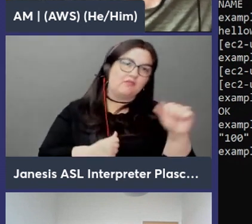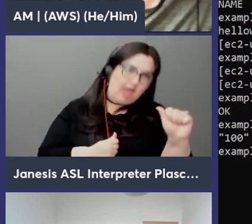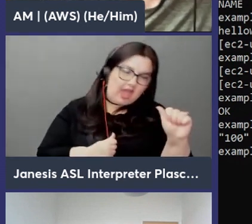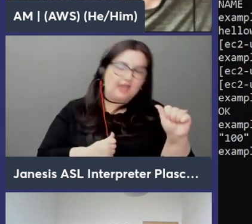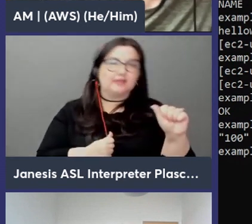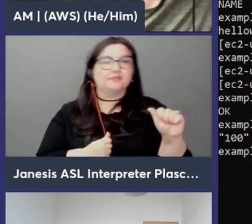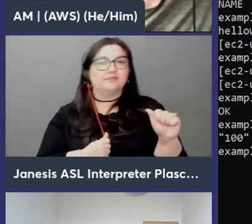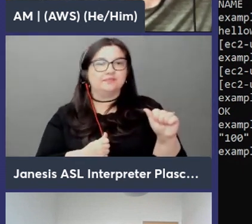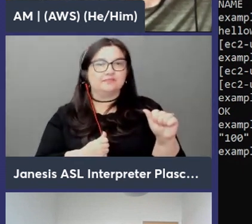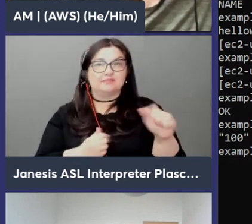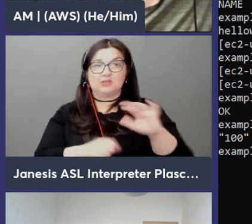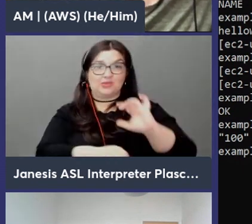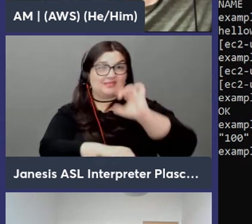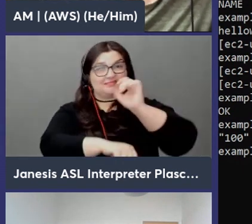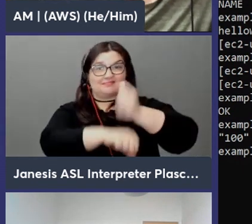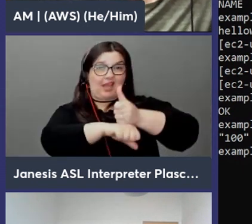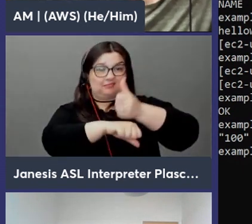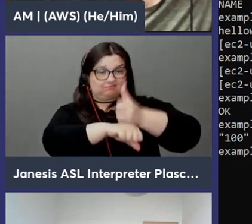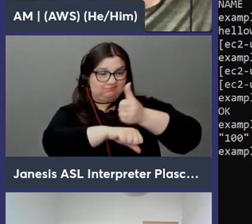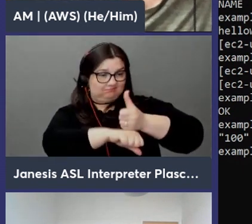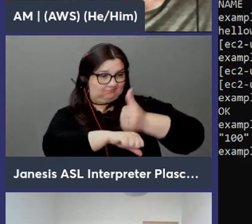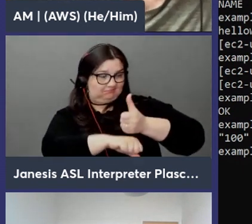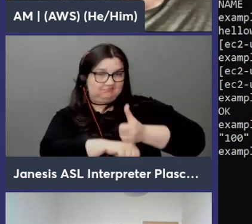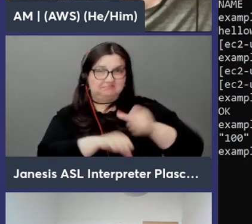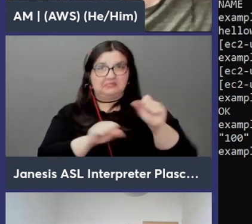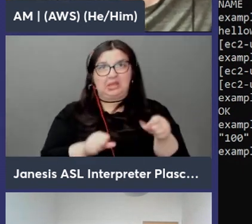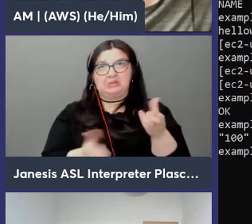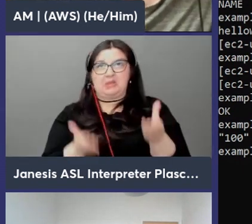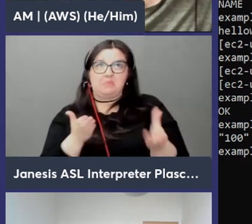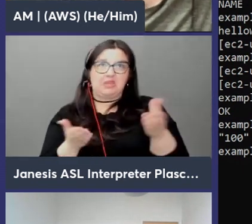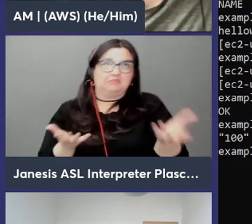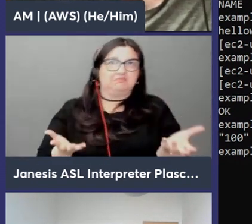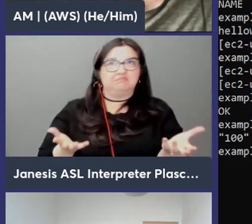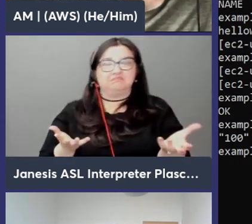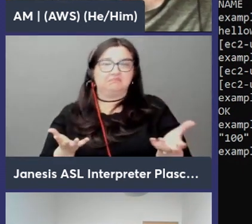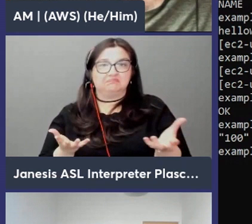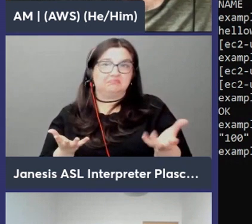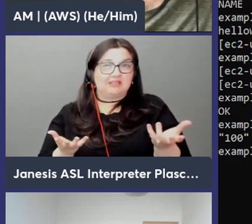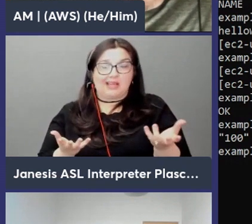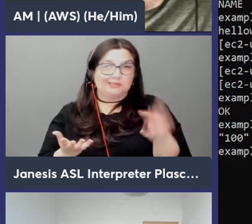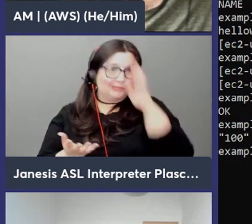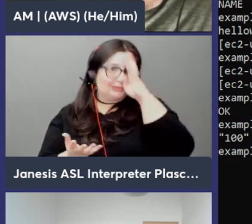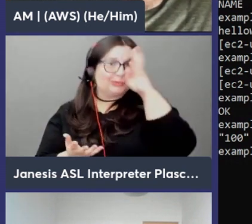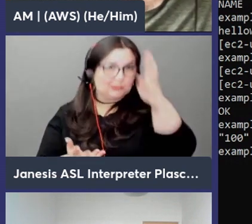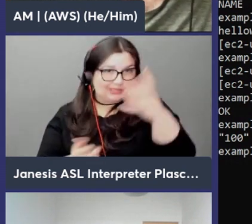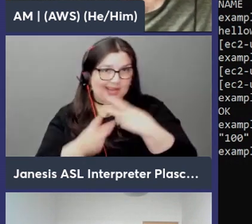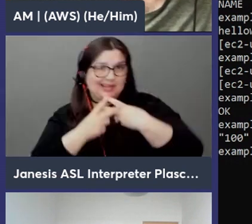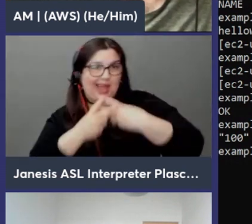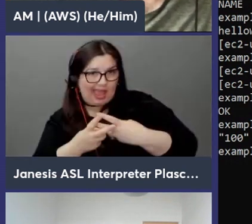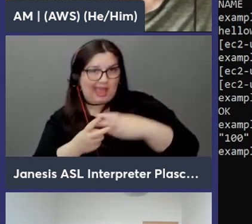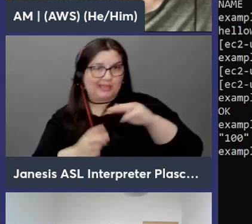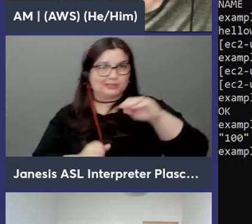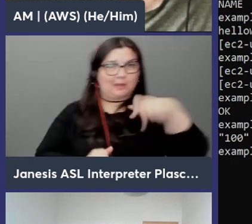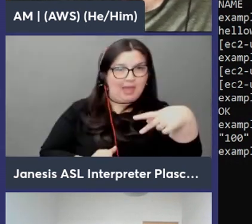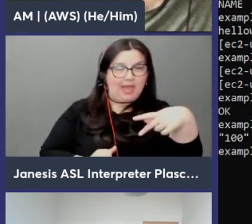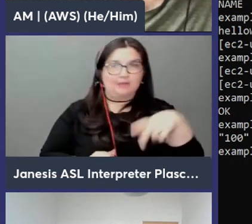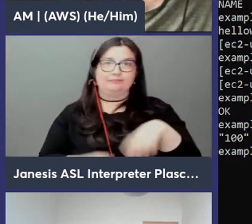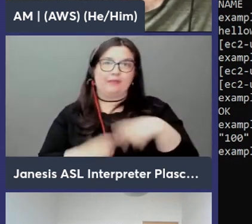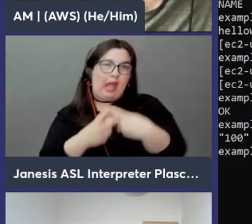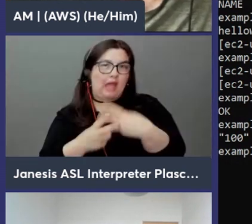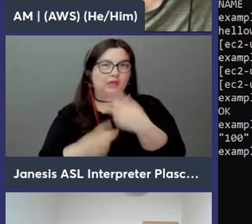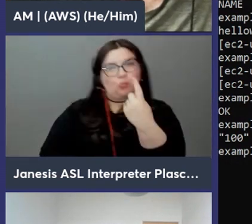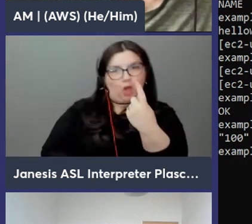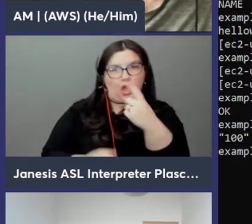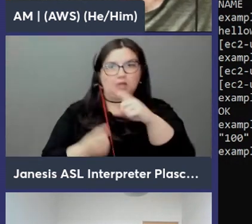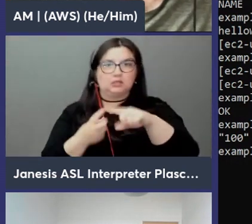can you know set uh you can set maybe you know let's create a hash map here so hash one and i'm gonna say a